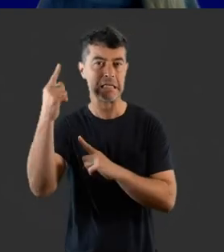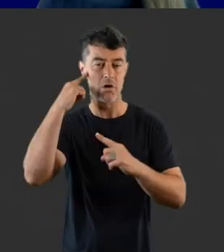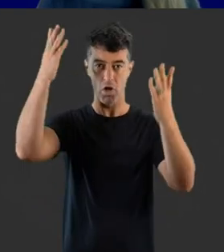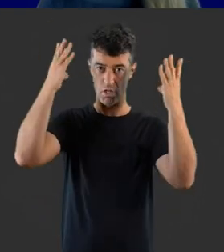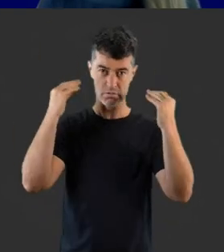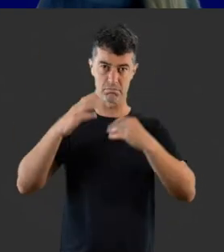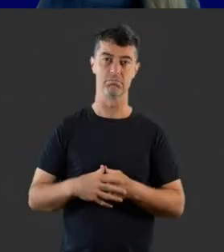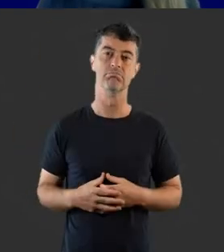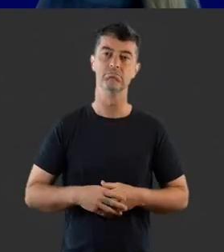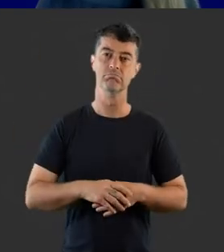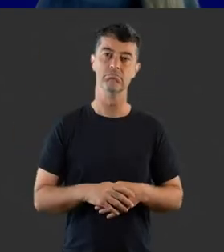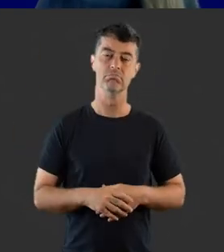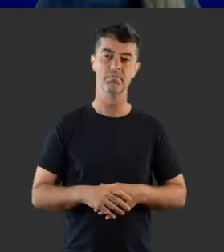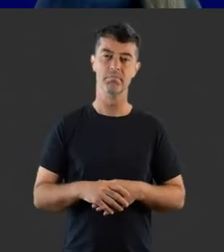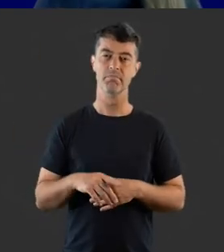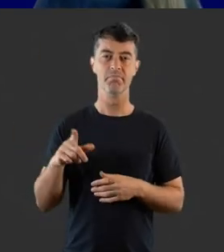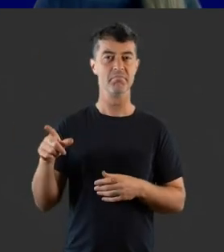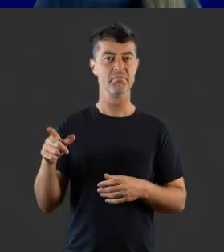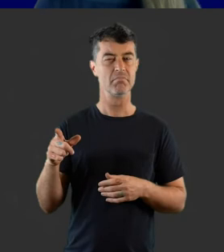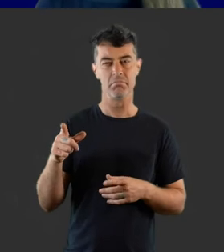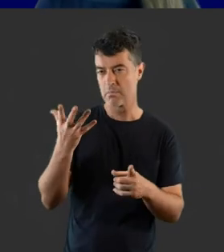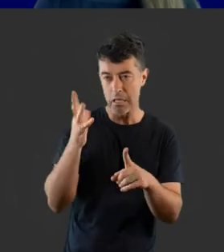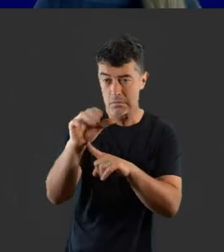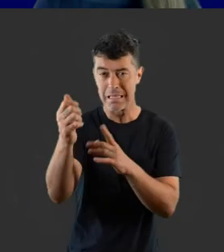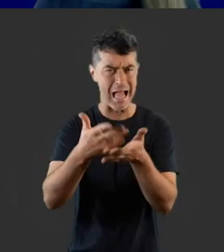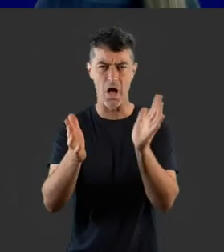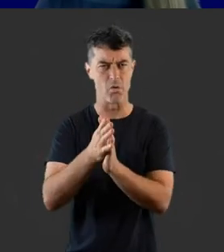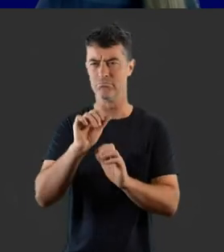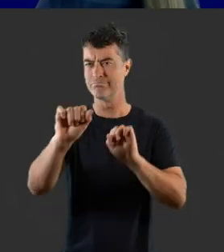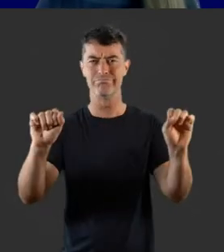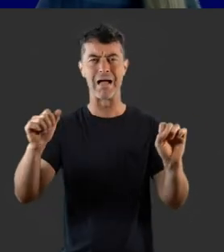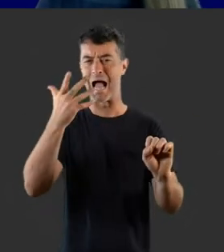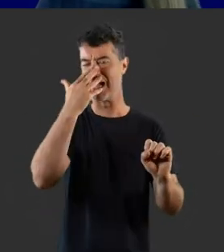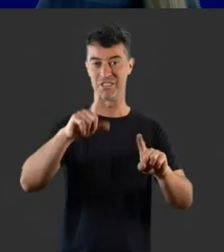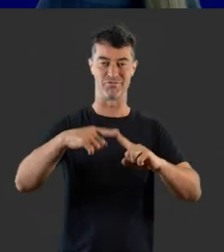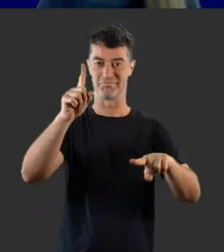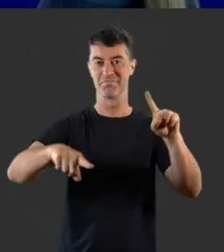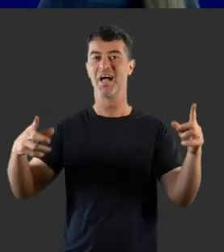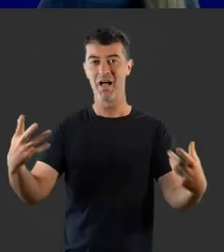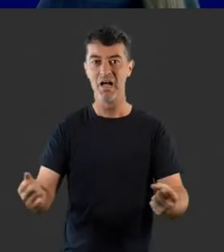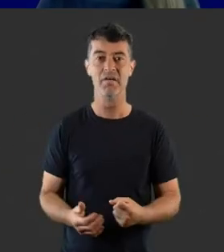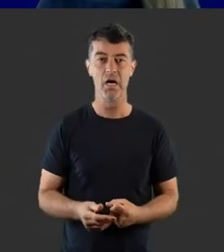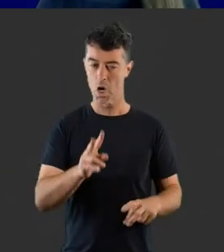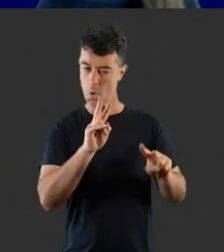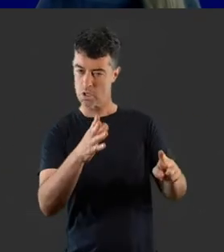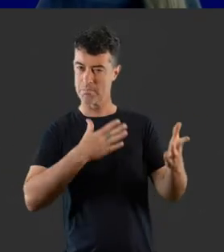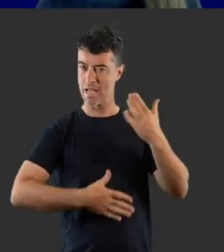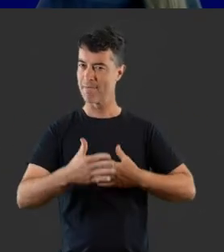Detecting Hearing Loss. The signs that someone has a hearing loss can be different at different ages. When observing behaviour,